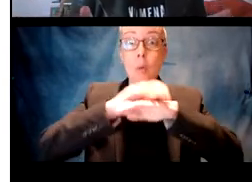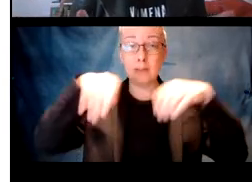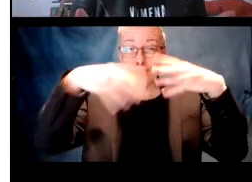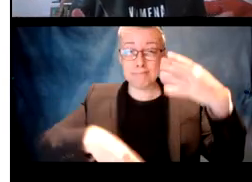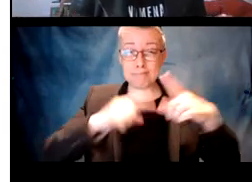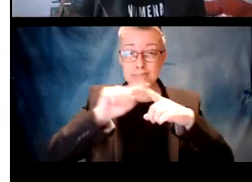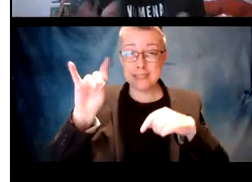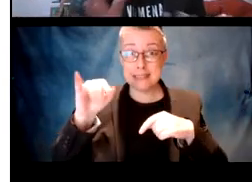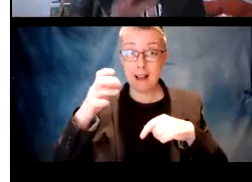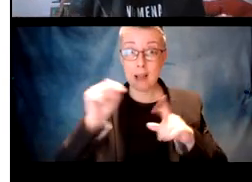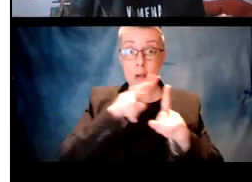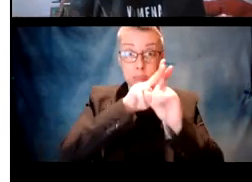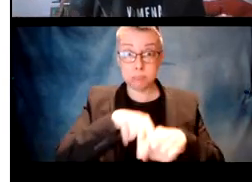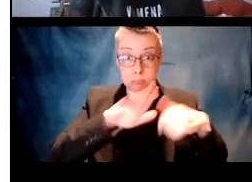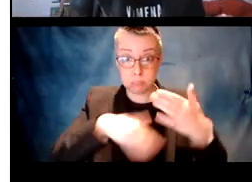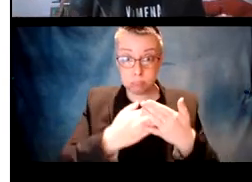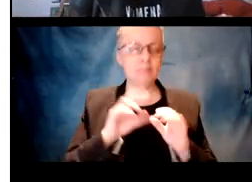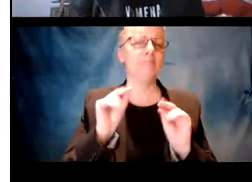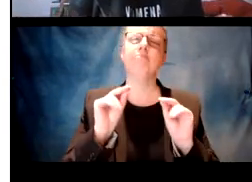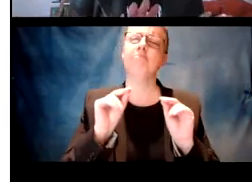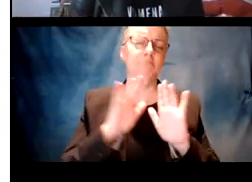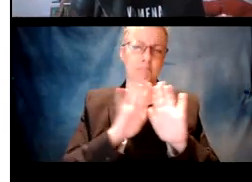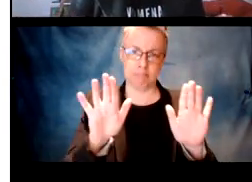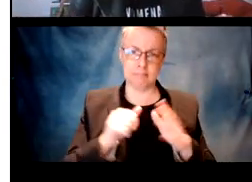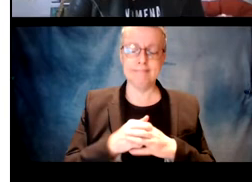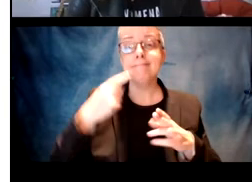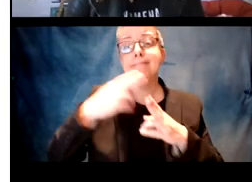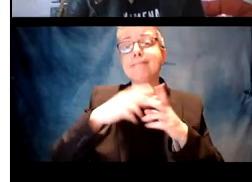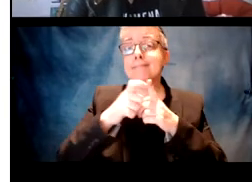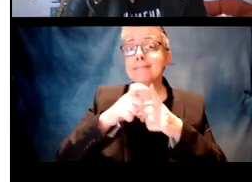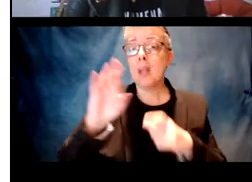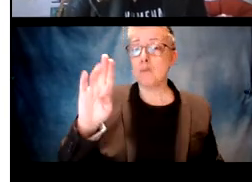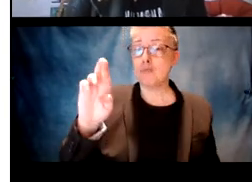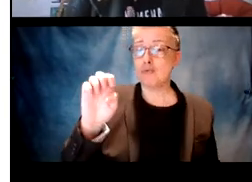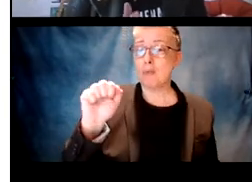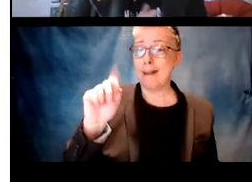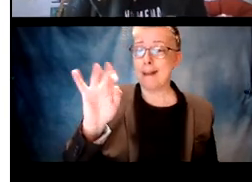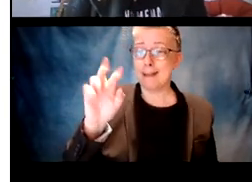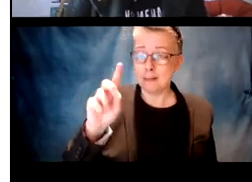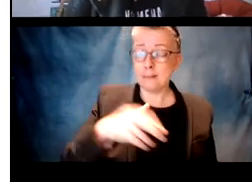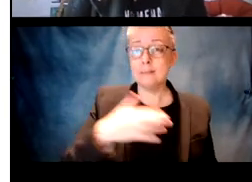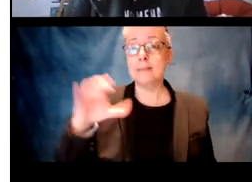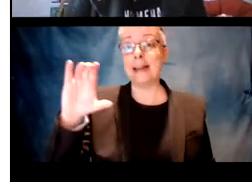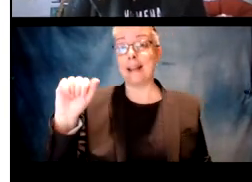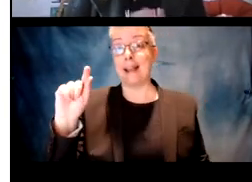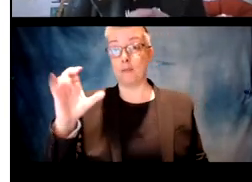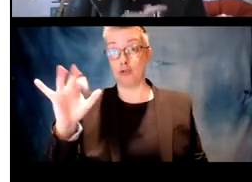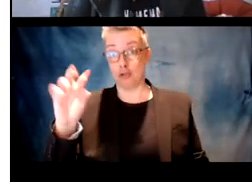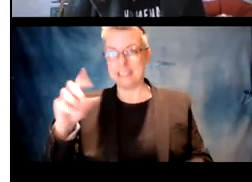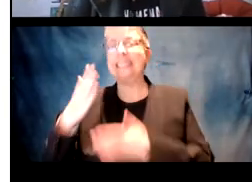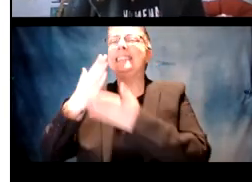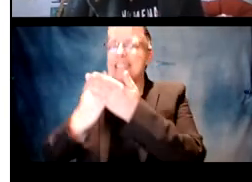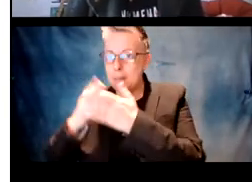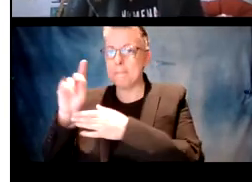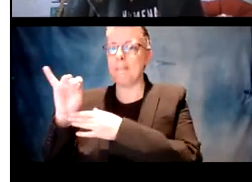be talking about today are not over regularizations in all dialects of English. They are forms like